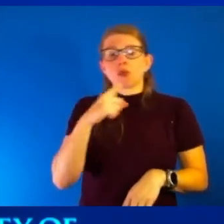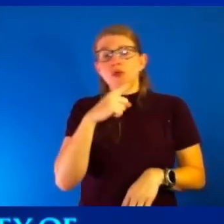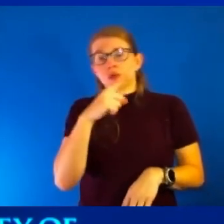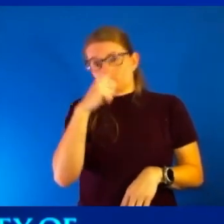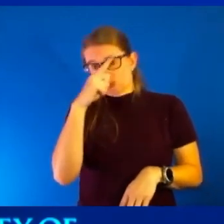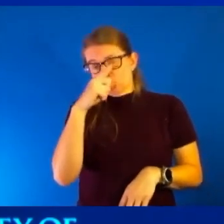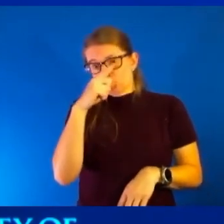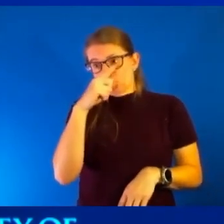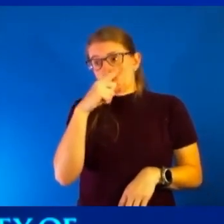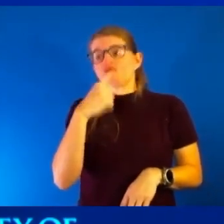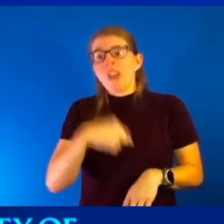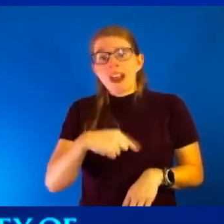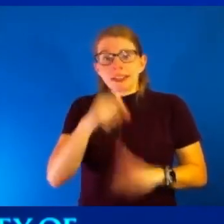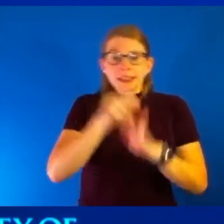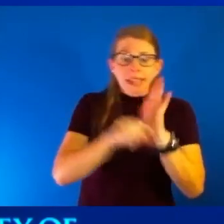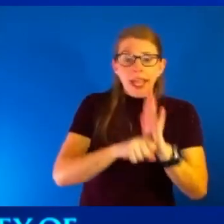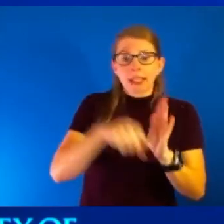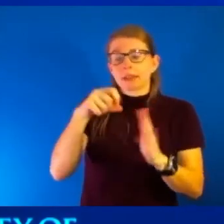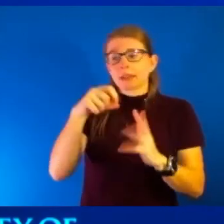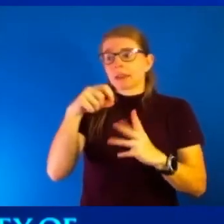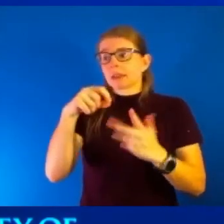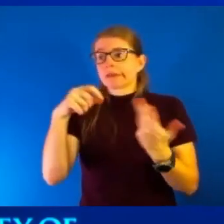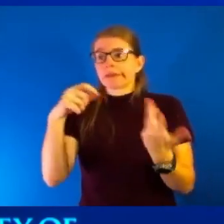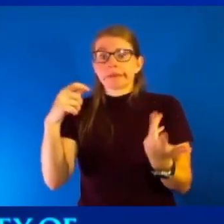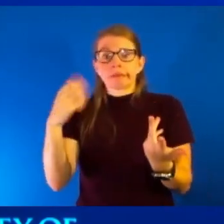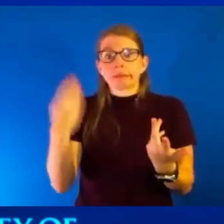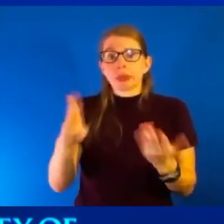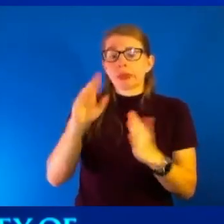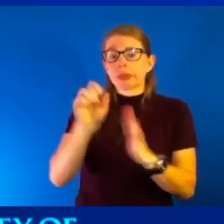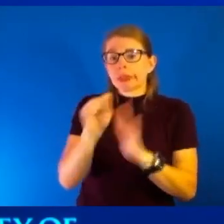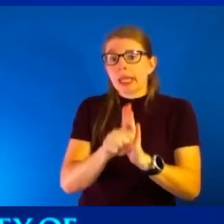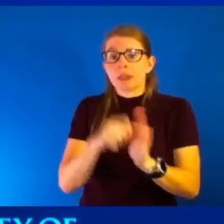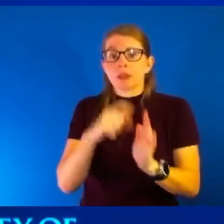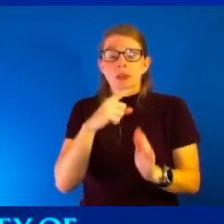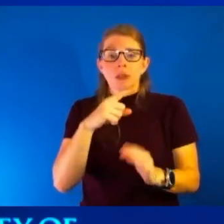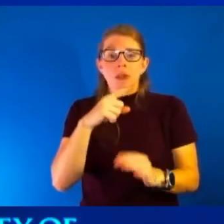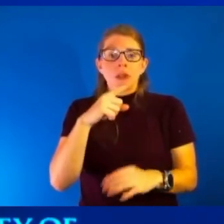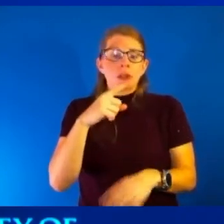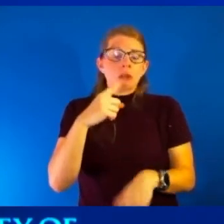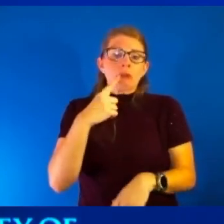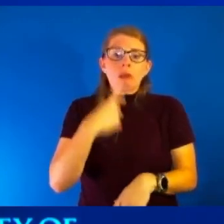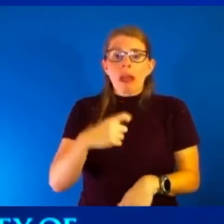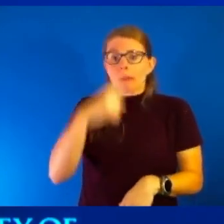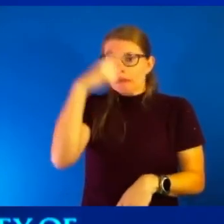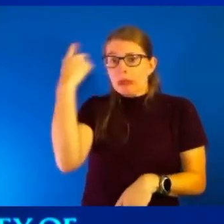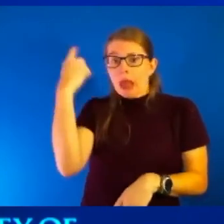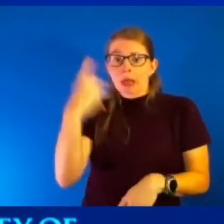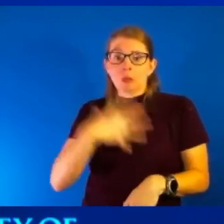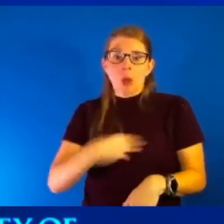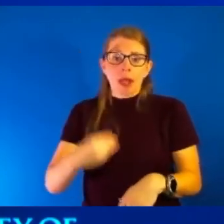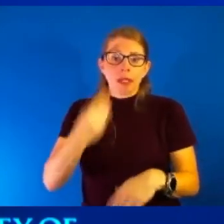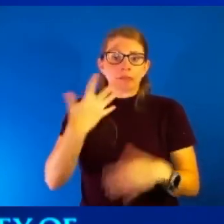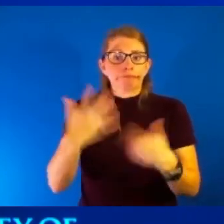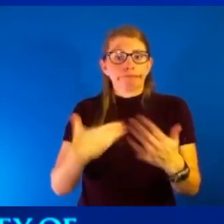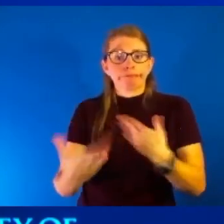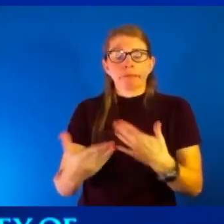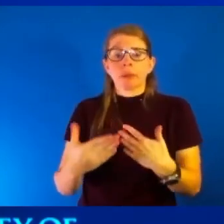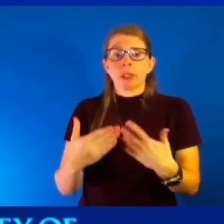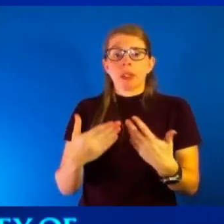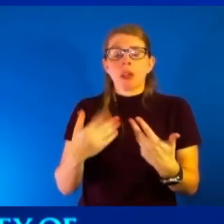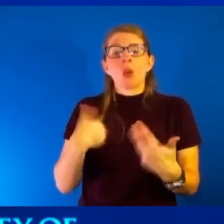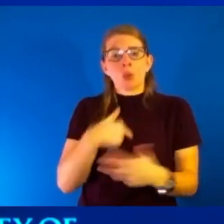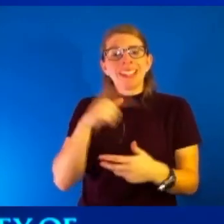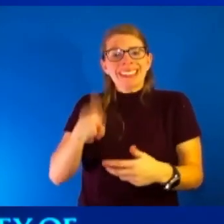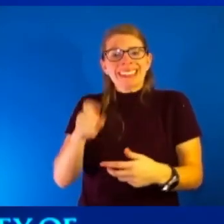Asian. It doesn't matter. It's a pandemic of all of us. And the way out of this is to remember that we all do need someone.